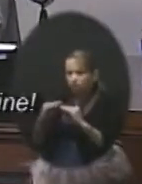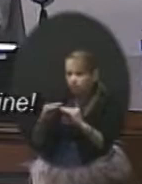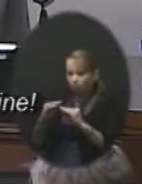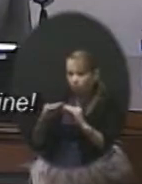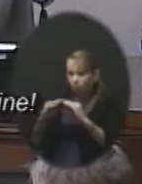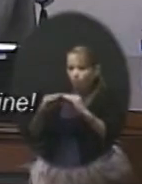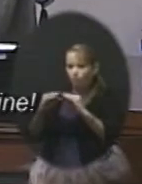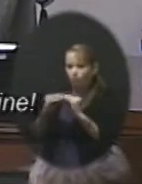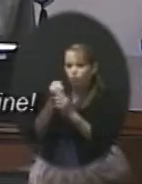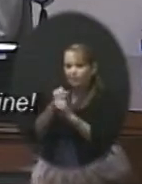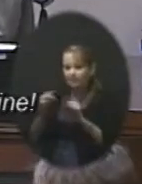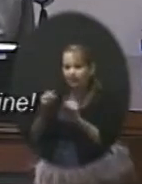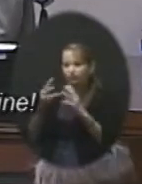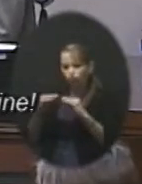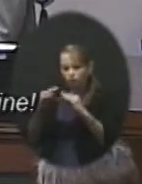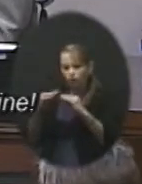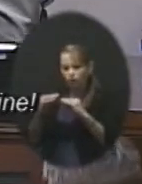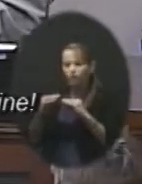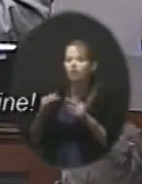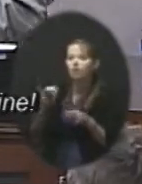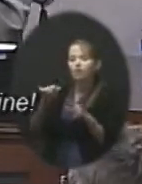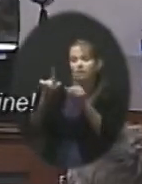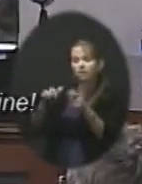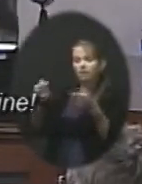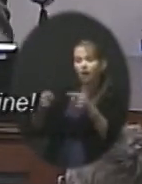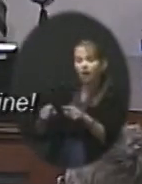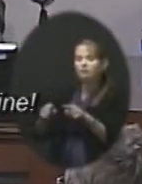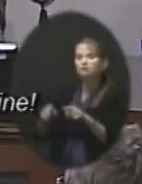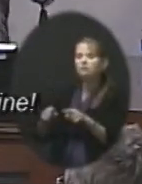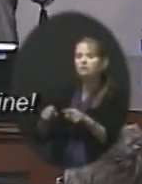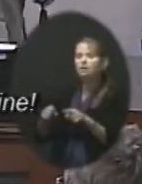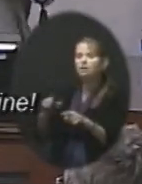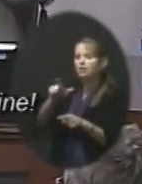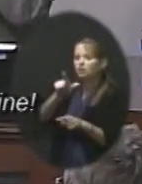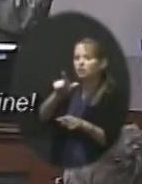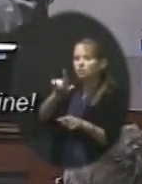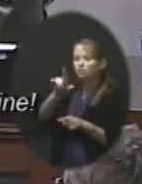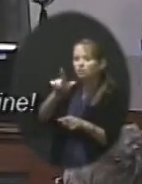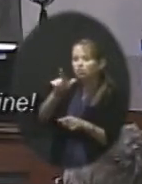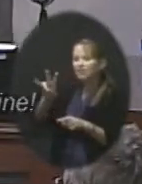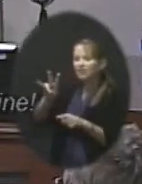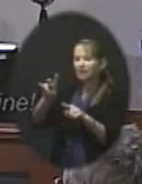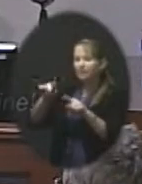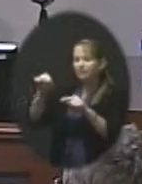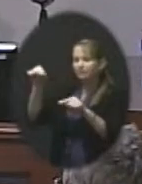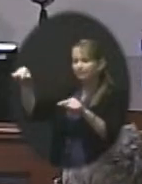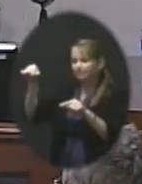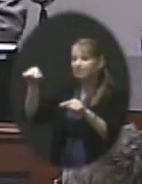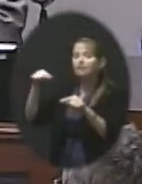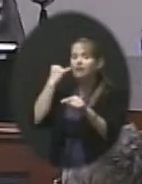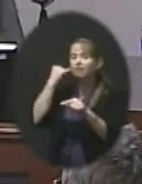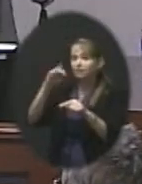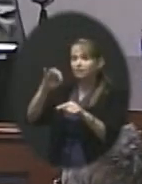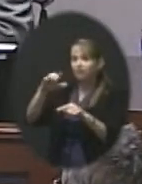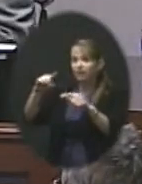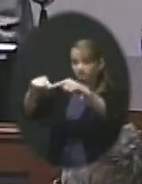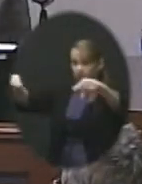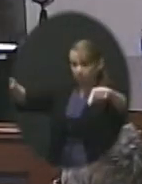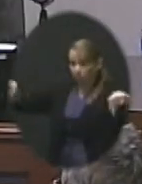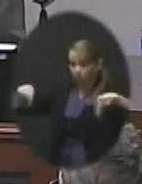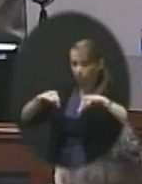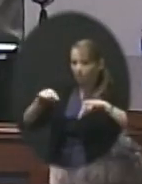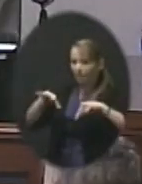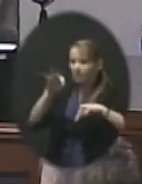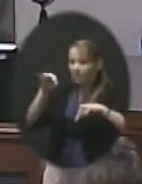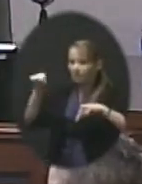athletes. When this test happens, it happens at about 27 points around the field. And so that's something new that we're